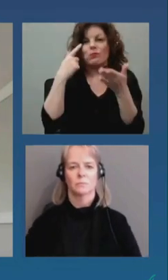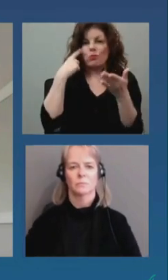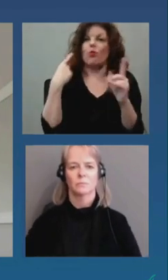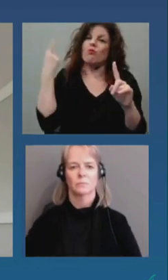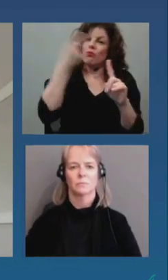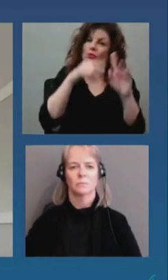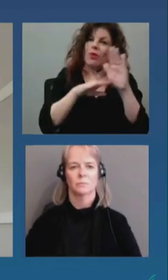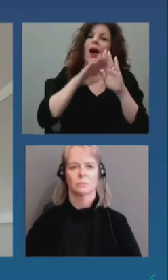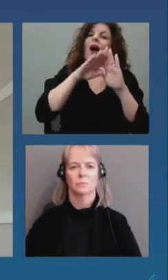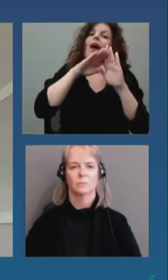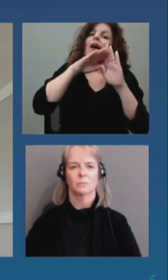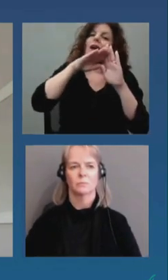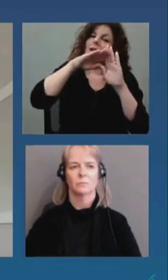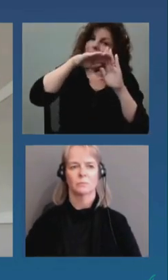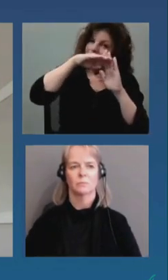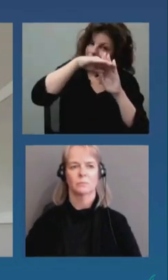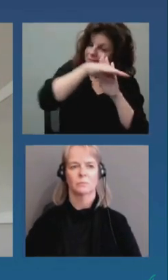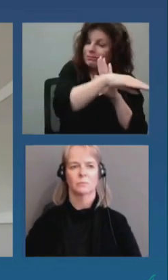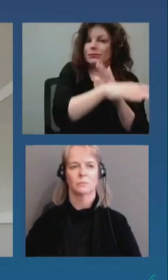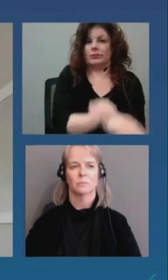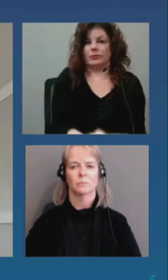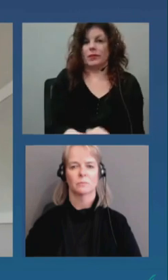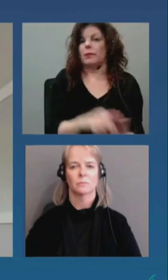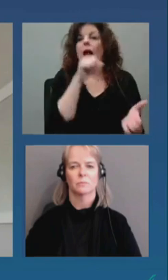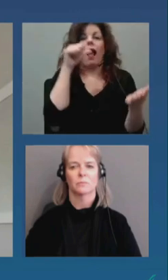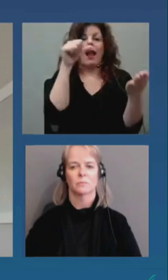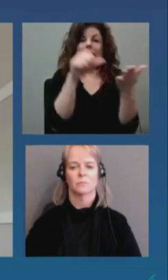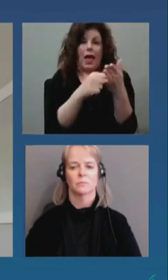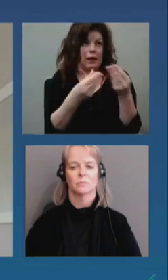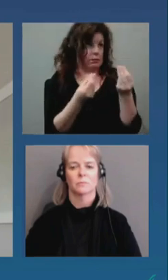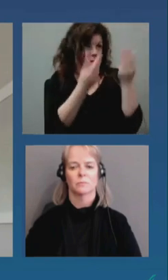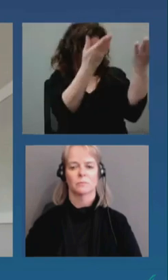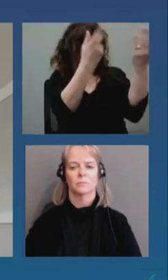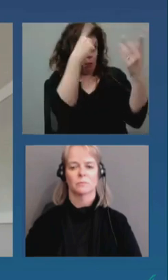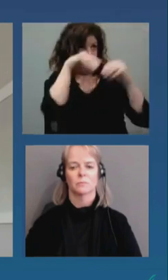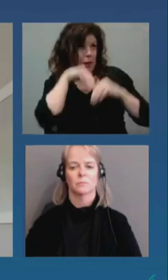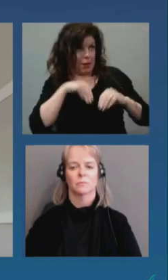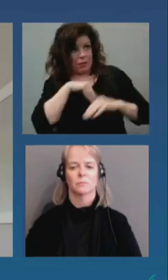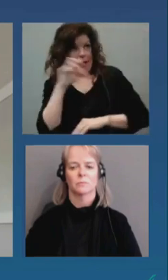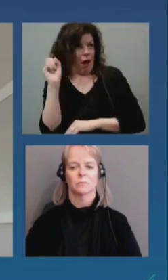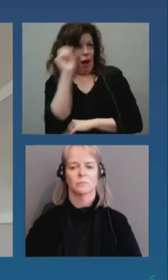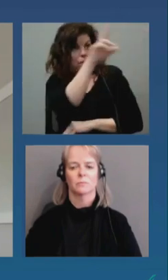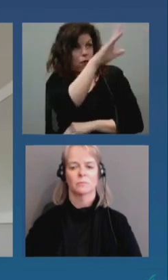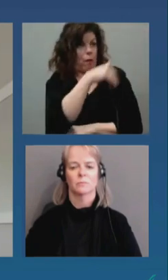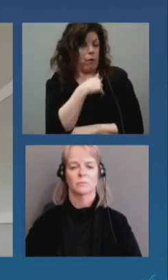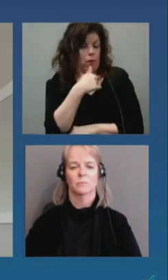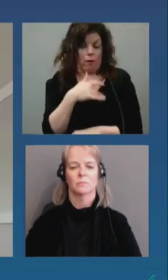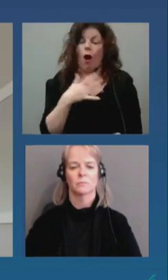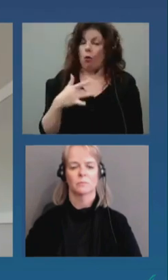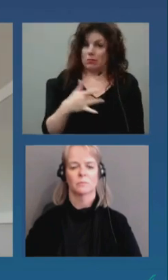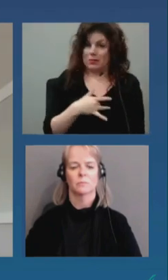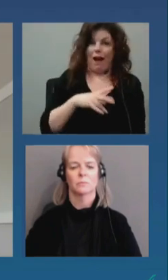Mais c'était une lettre pour le premier ministre parce que c'est un défi pour la province.